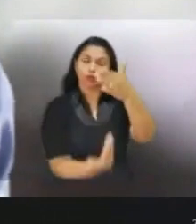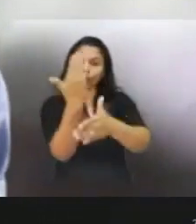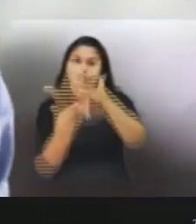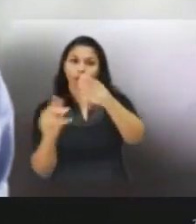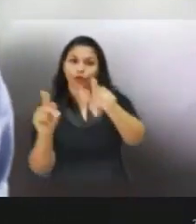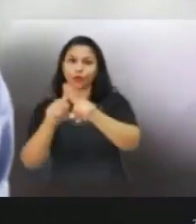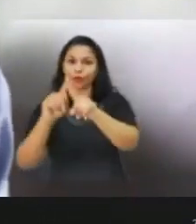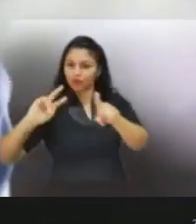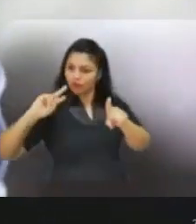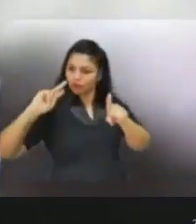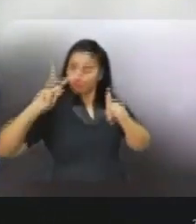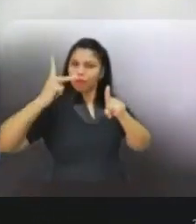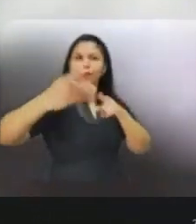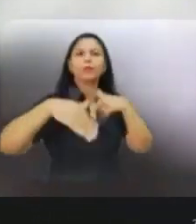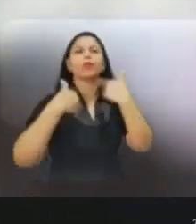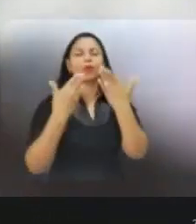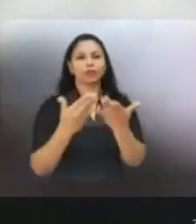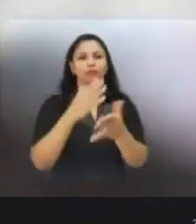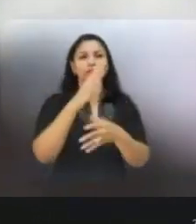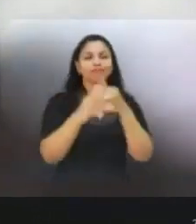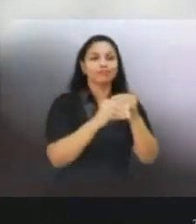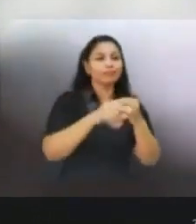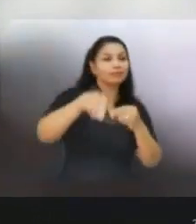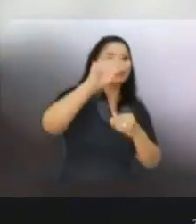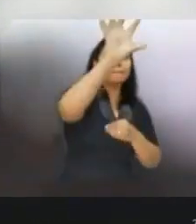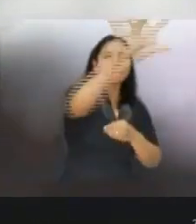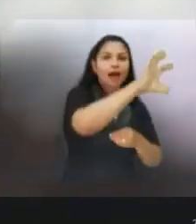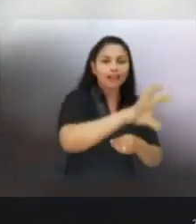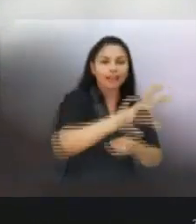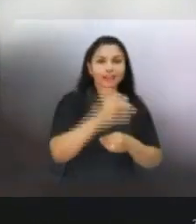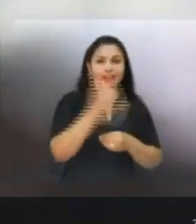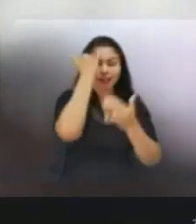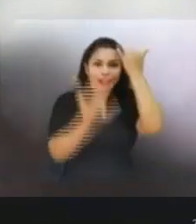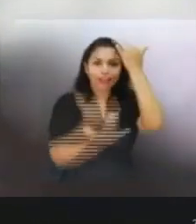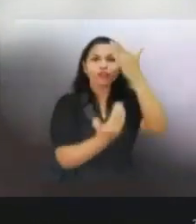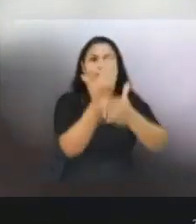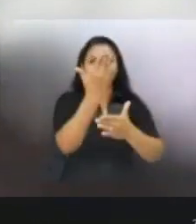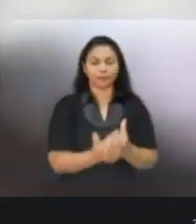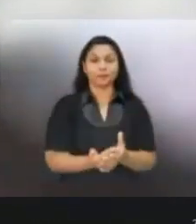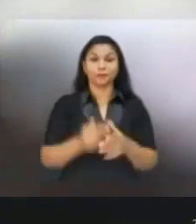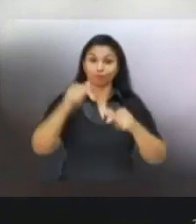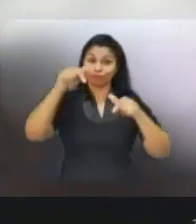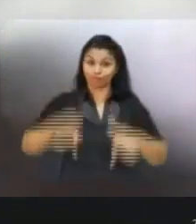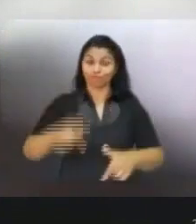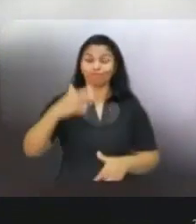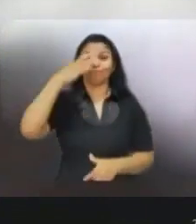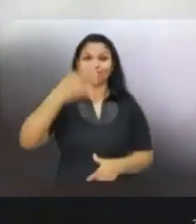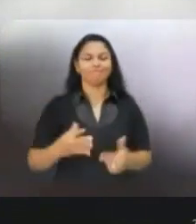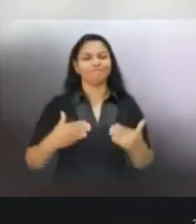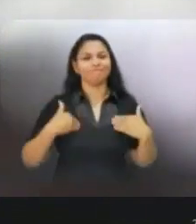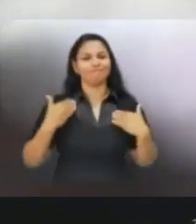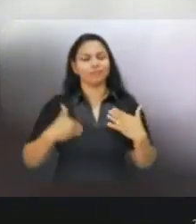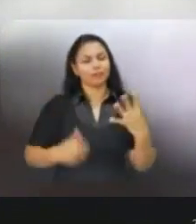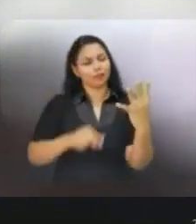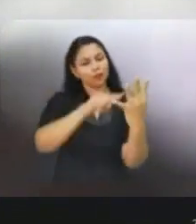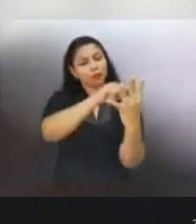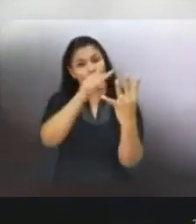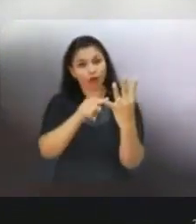in some of the countries that are pioneering this. And we are lucky enough to have in this panel to have four